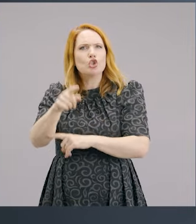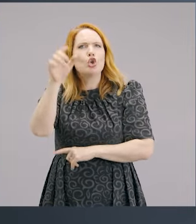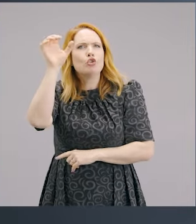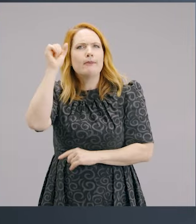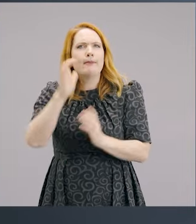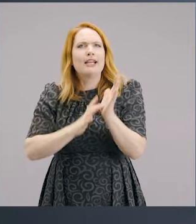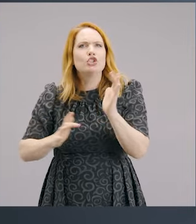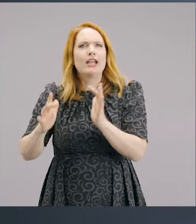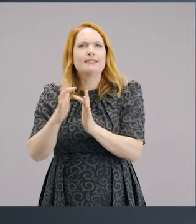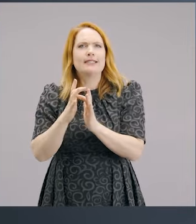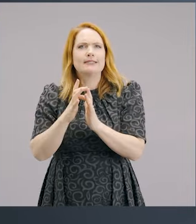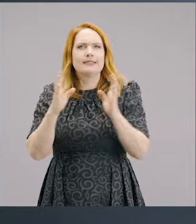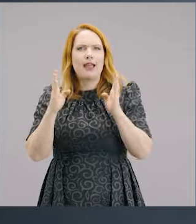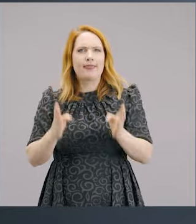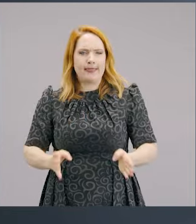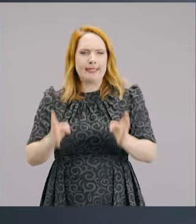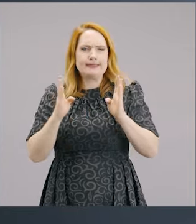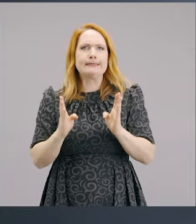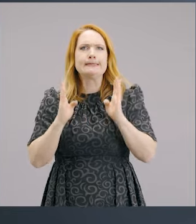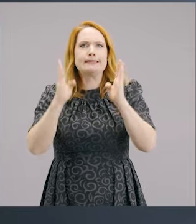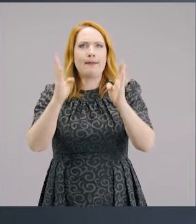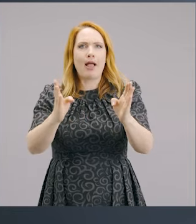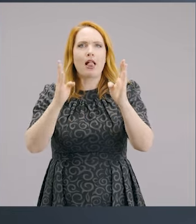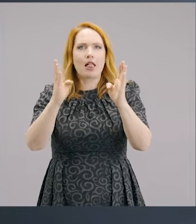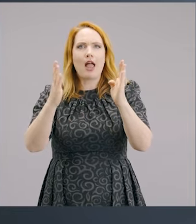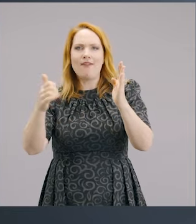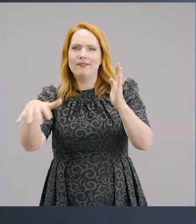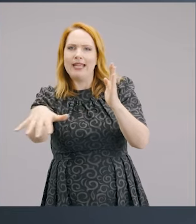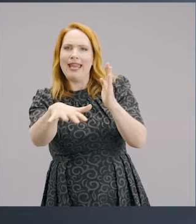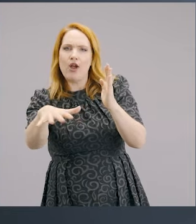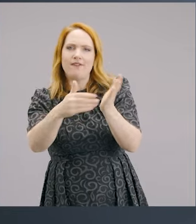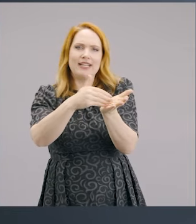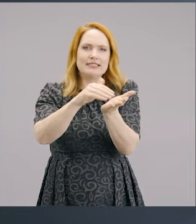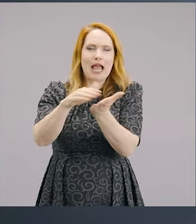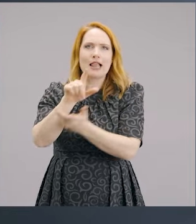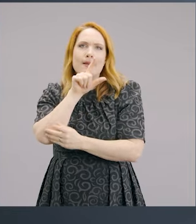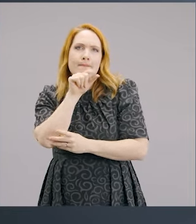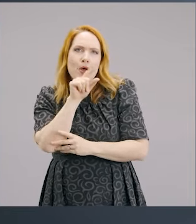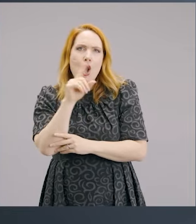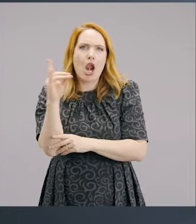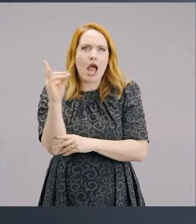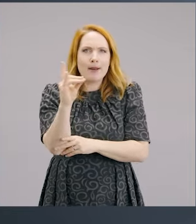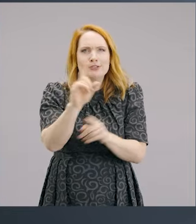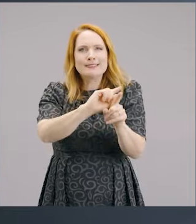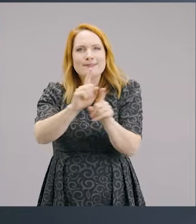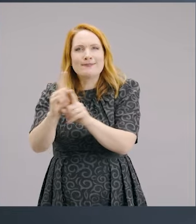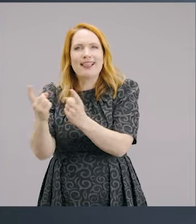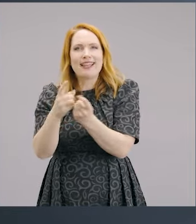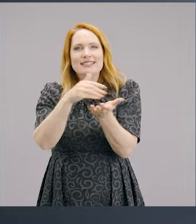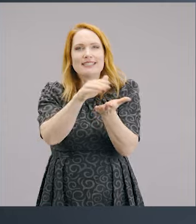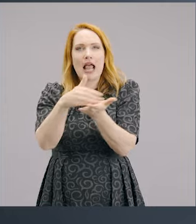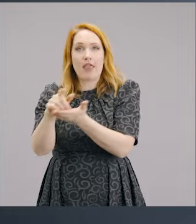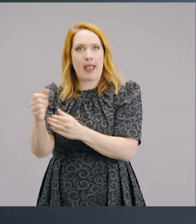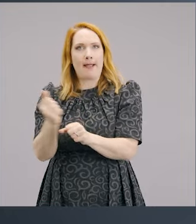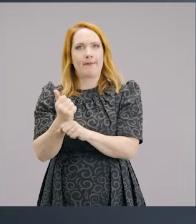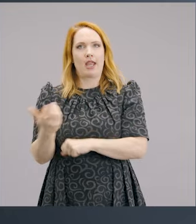Jesus cleared the temple? People in the foyer or out in the courts, they had all these people selling birds and animals and all these